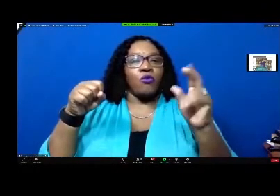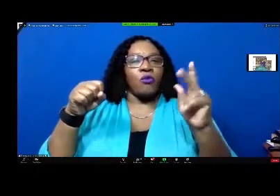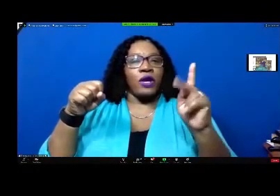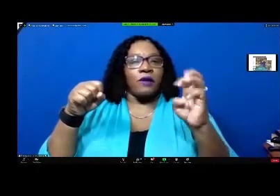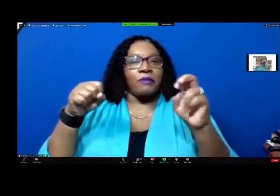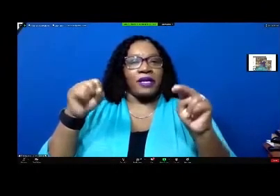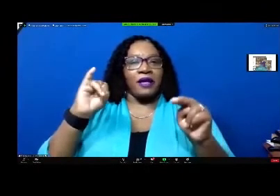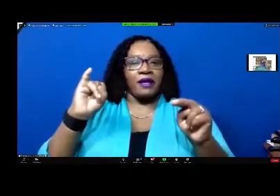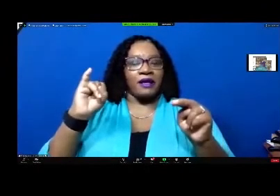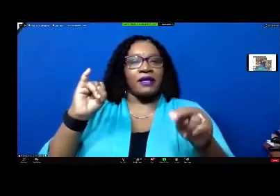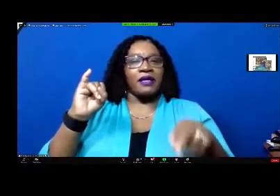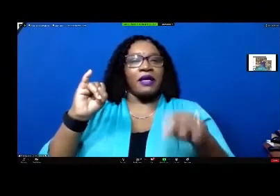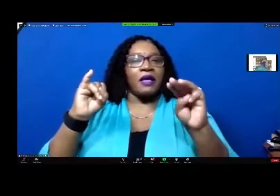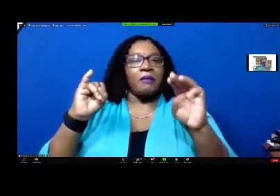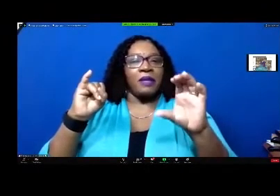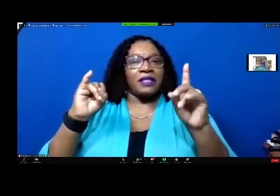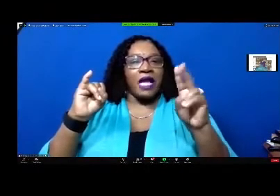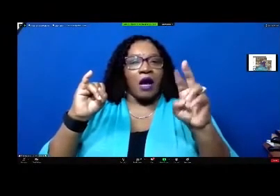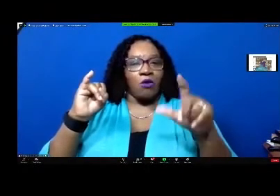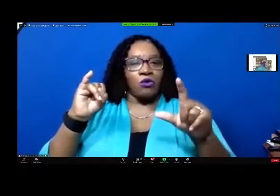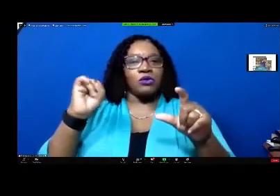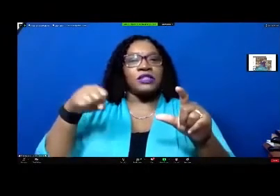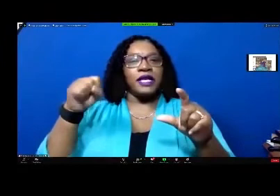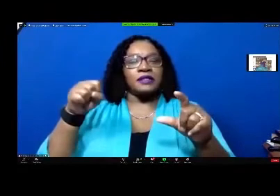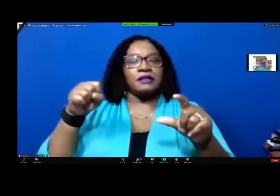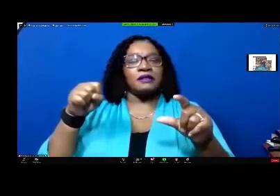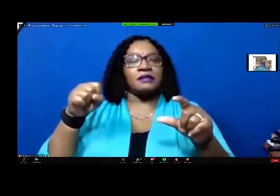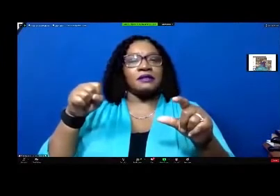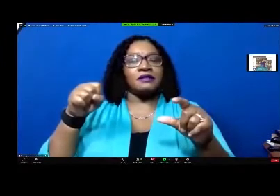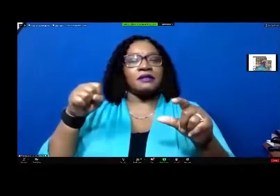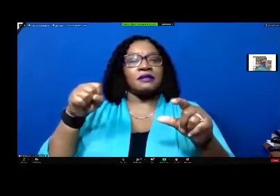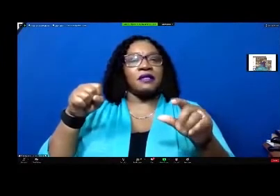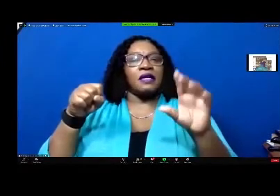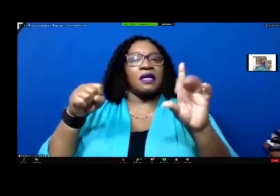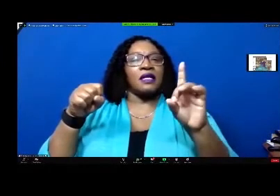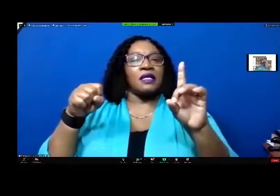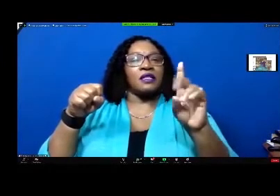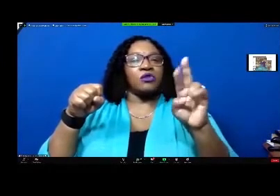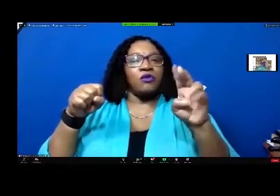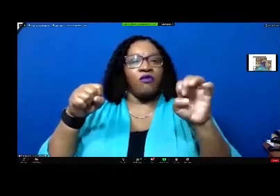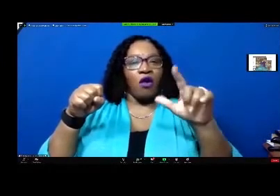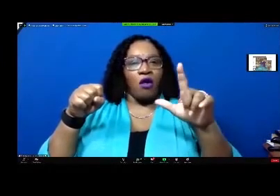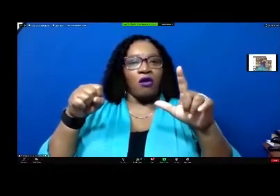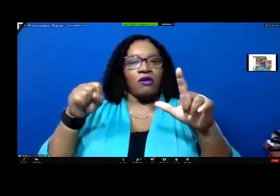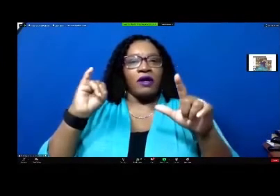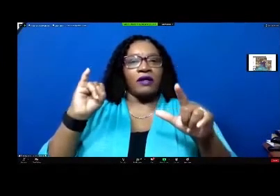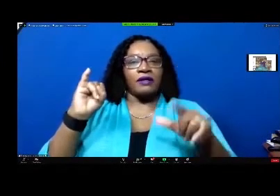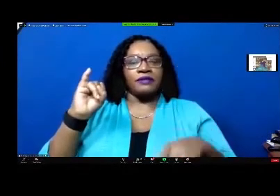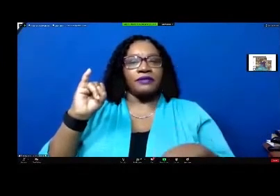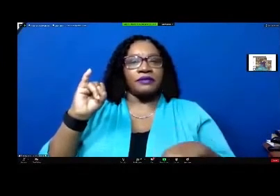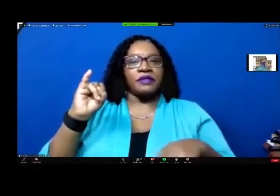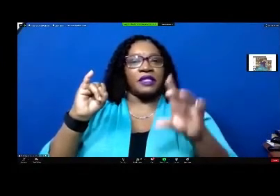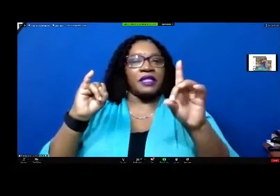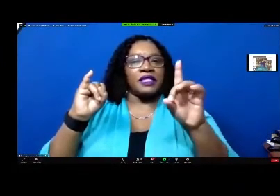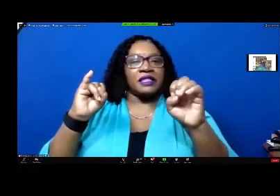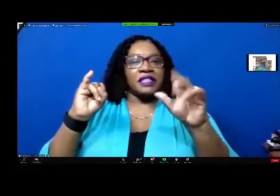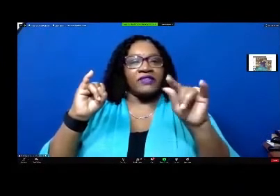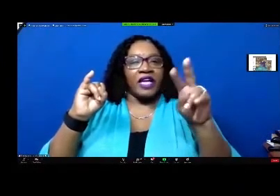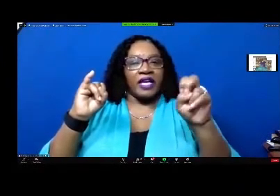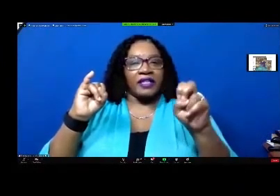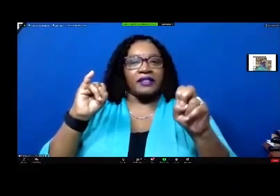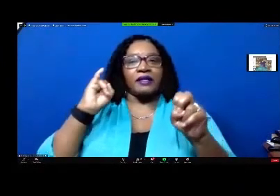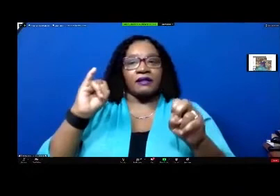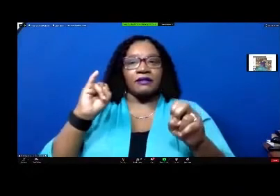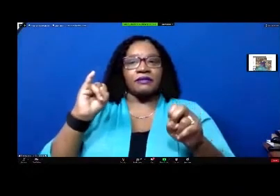mr mcdowell yes mr duvall aye divine aye